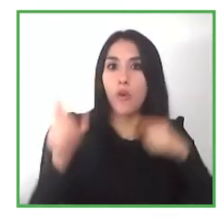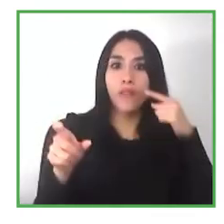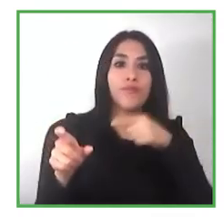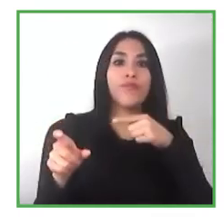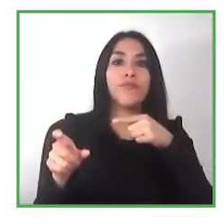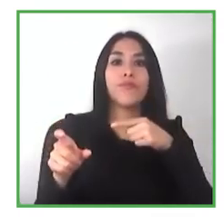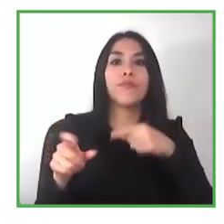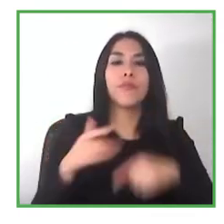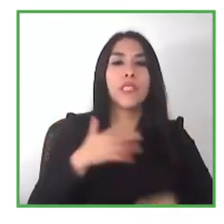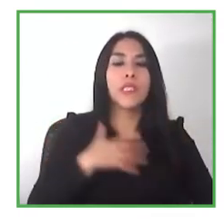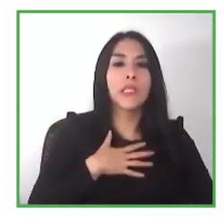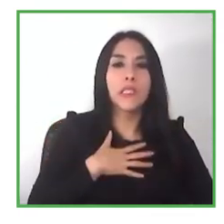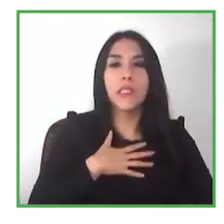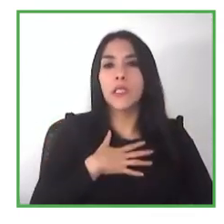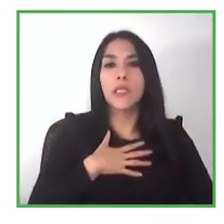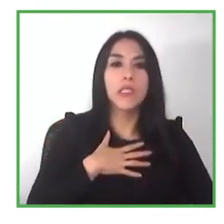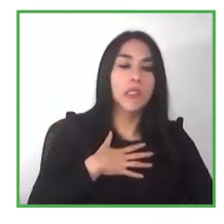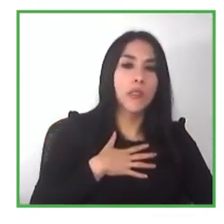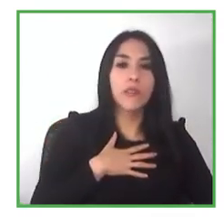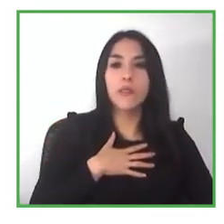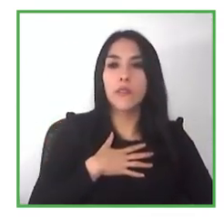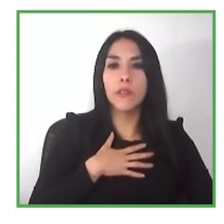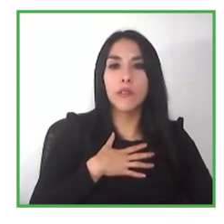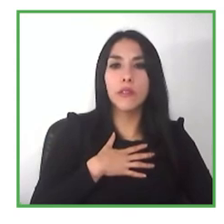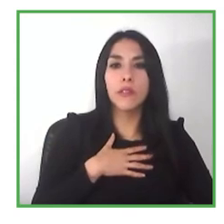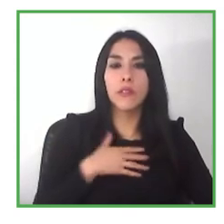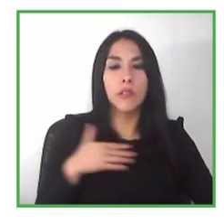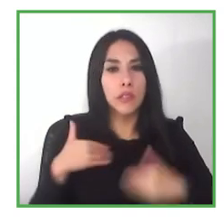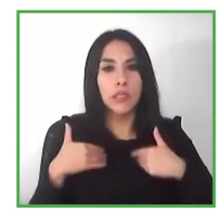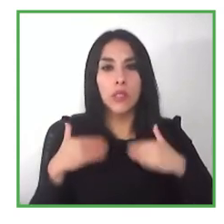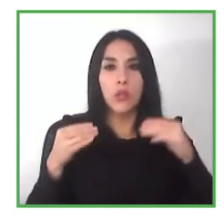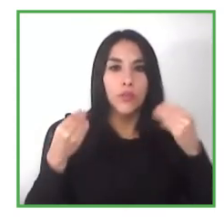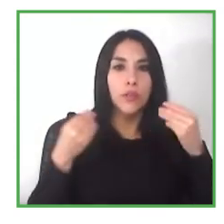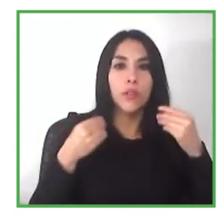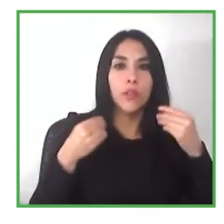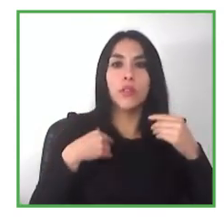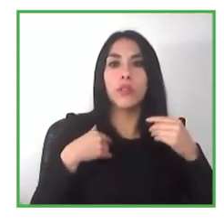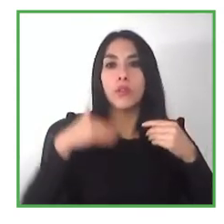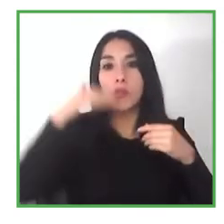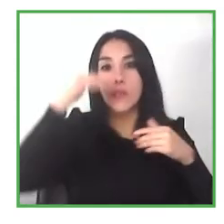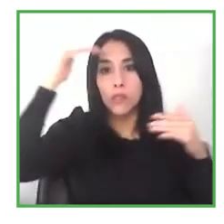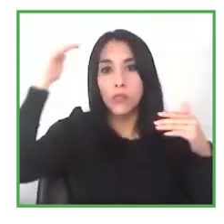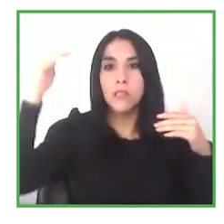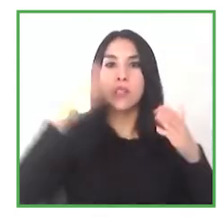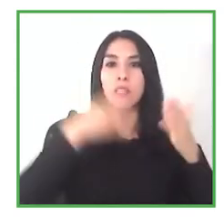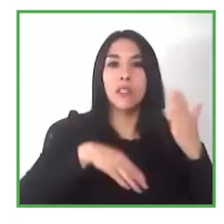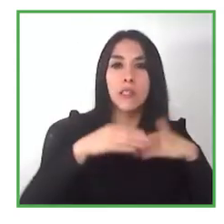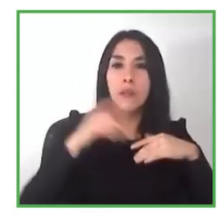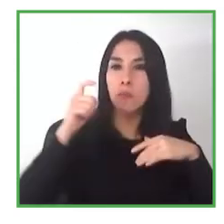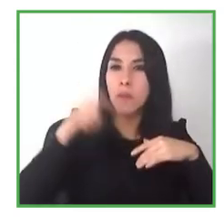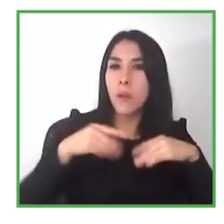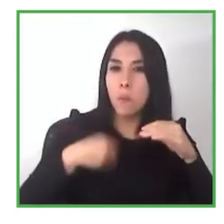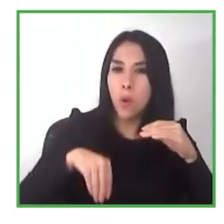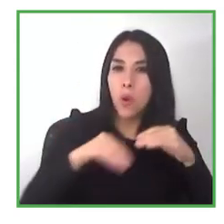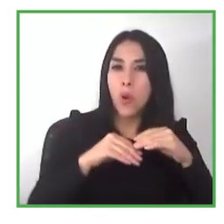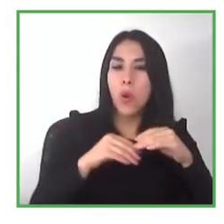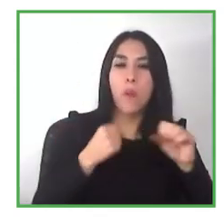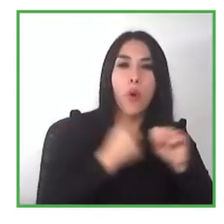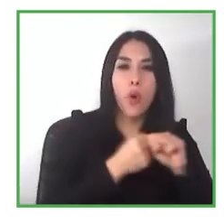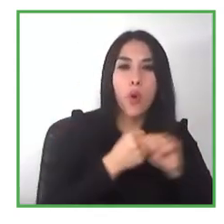support don't allow them to take risks in work obviously the natural risks to have a job um